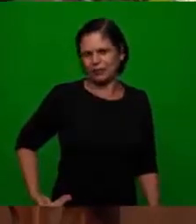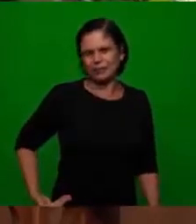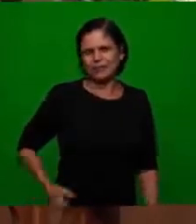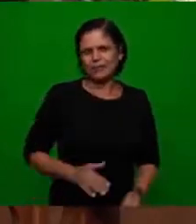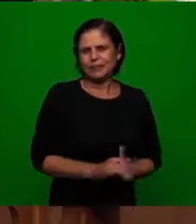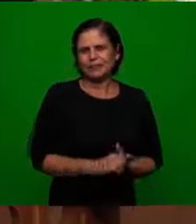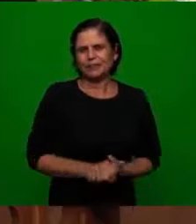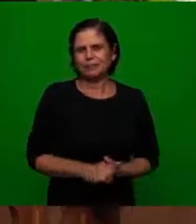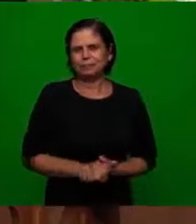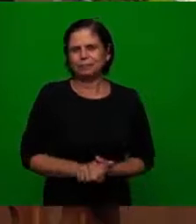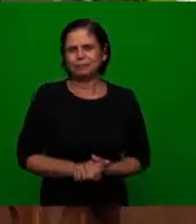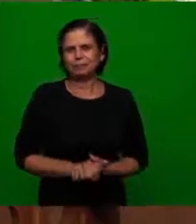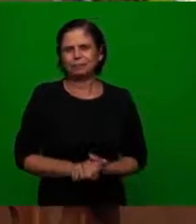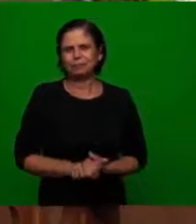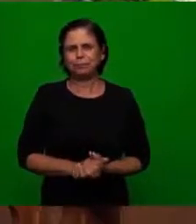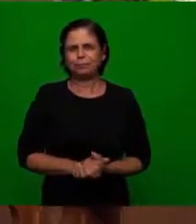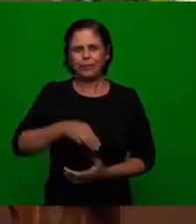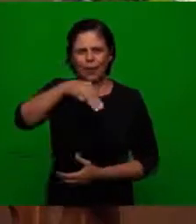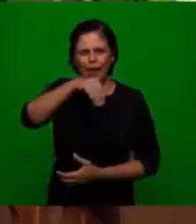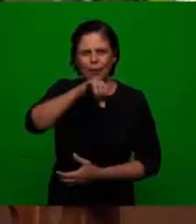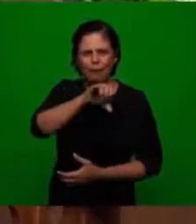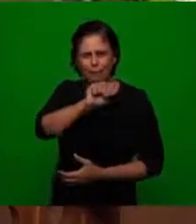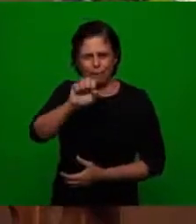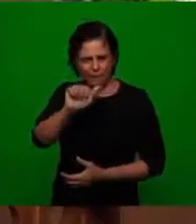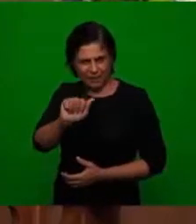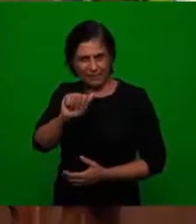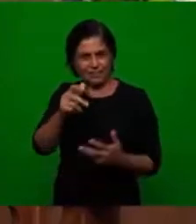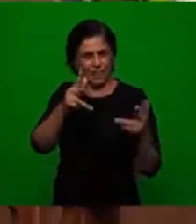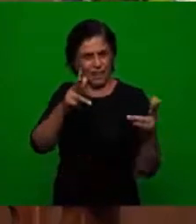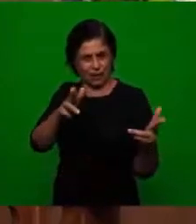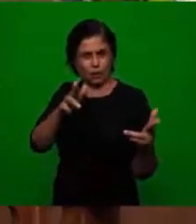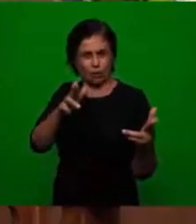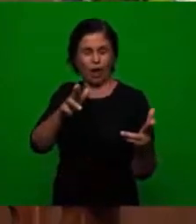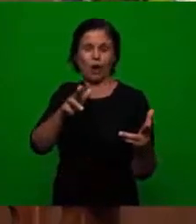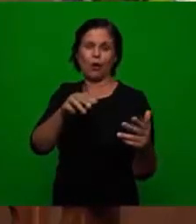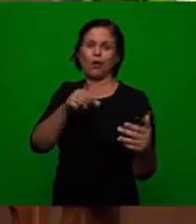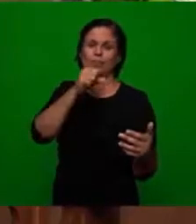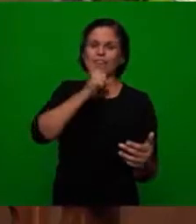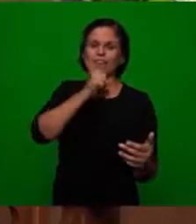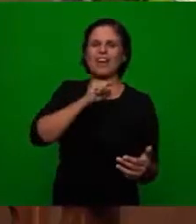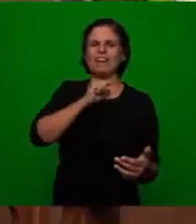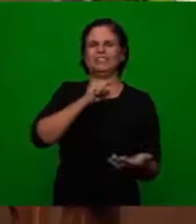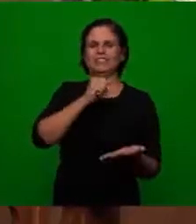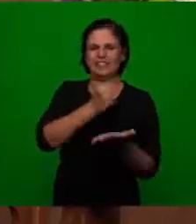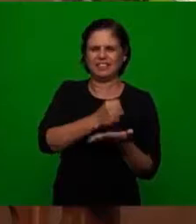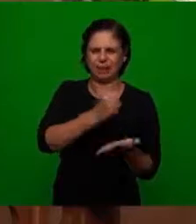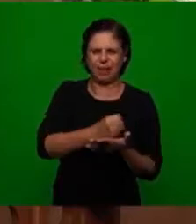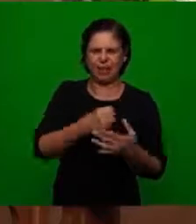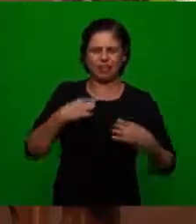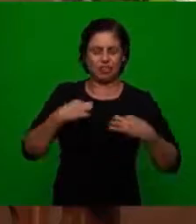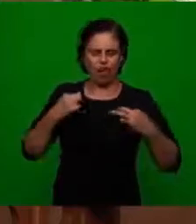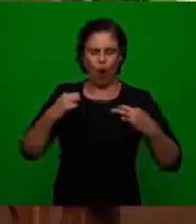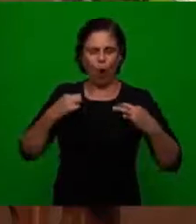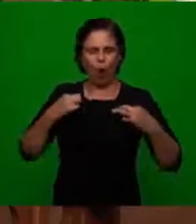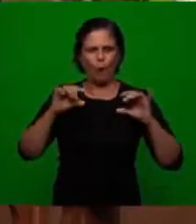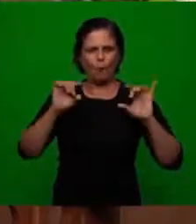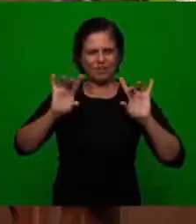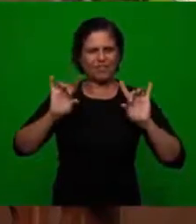similar to the Judaism in which who was going to conduct the Mass had to have